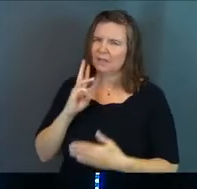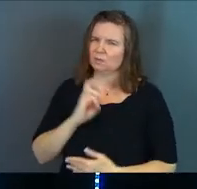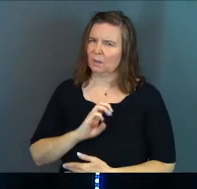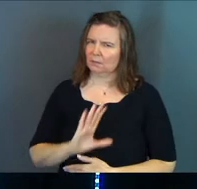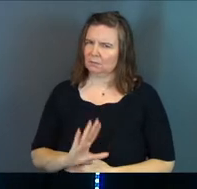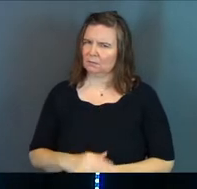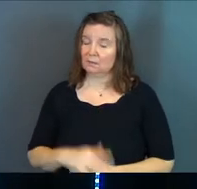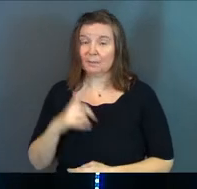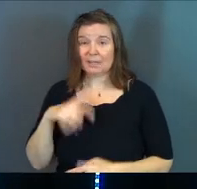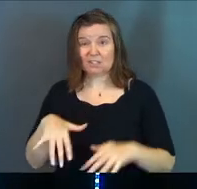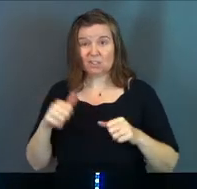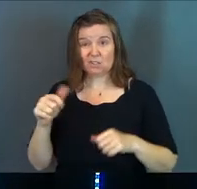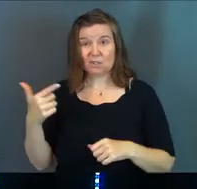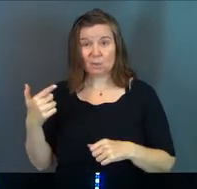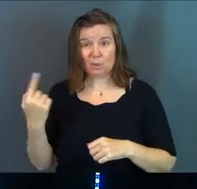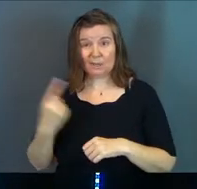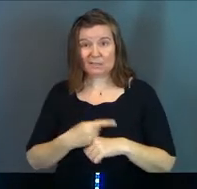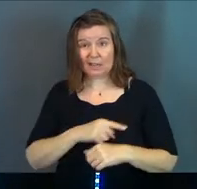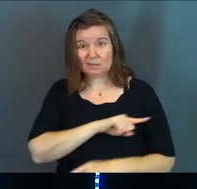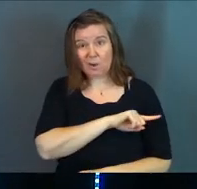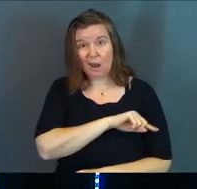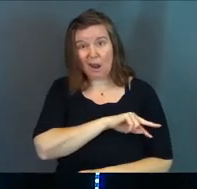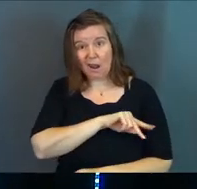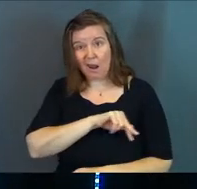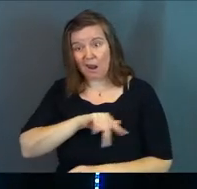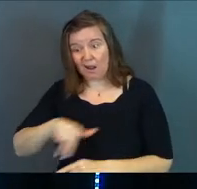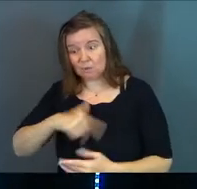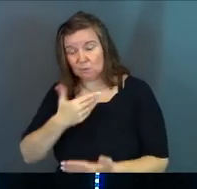because it took him 21 days to get there.